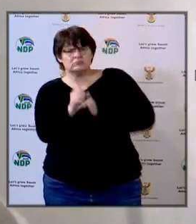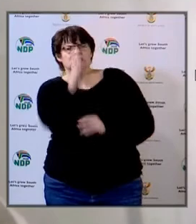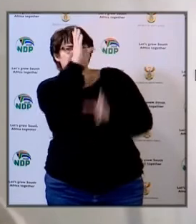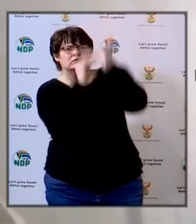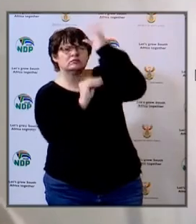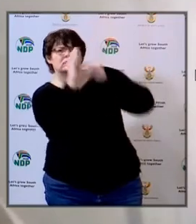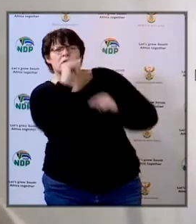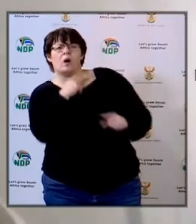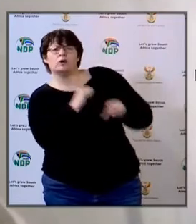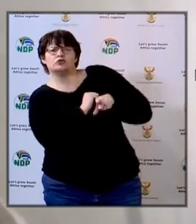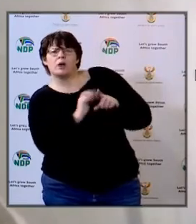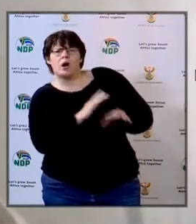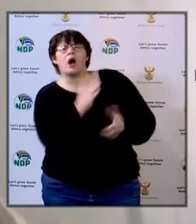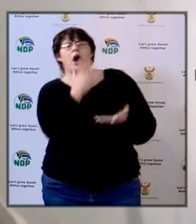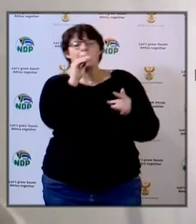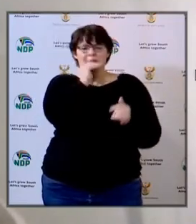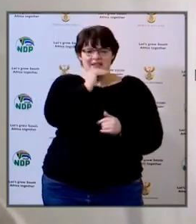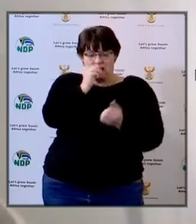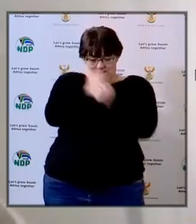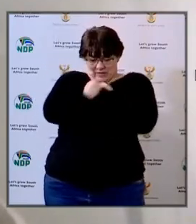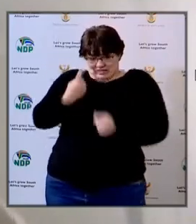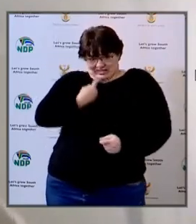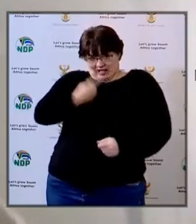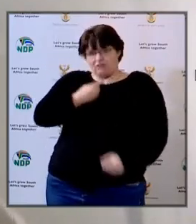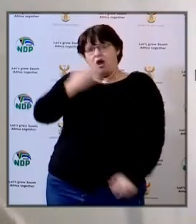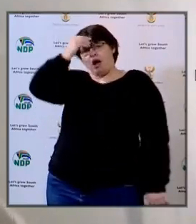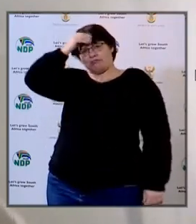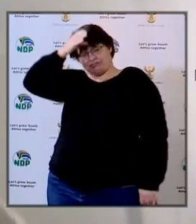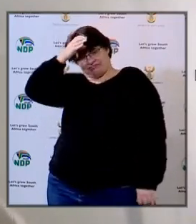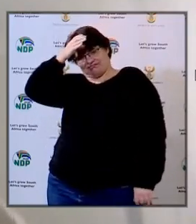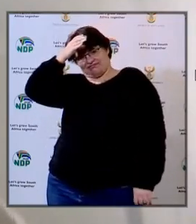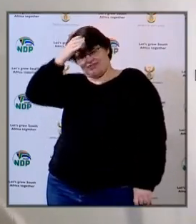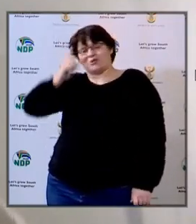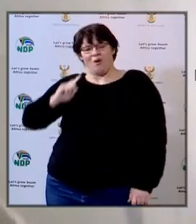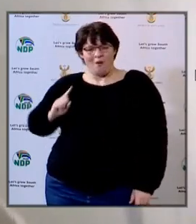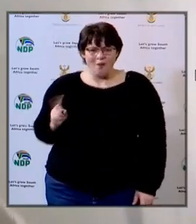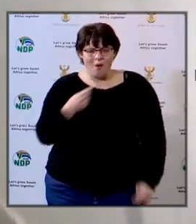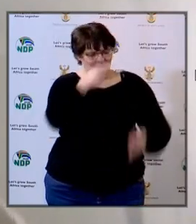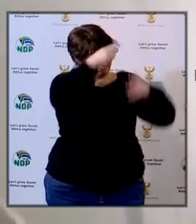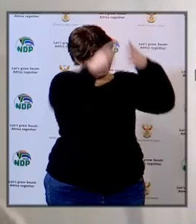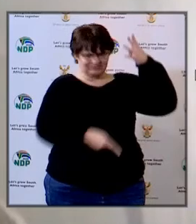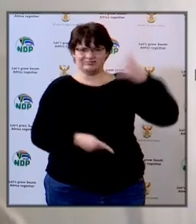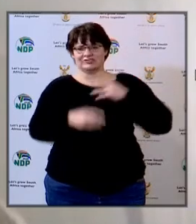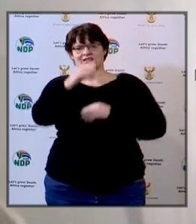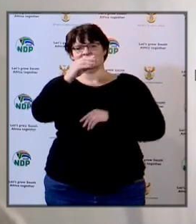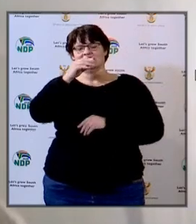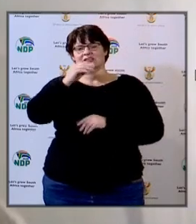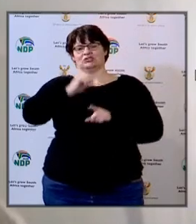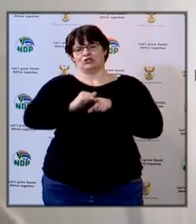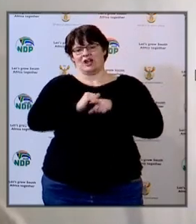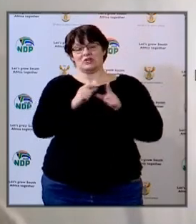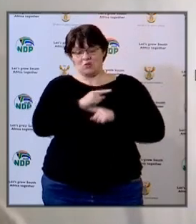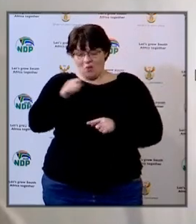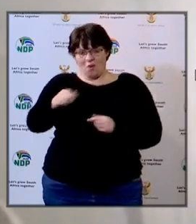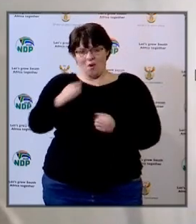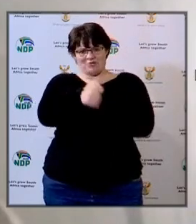and training so they understand what needs to happen and therefore be able to support their own learners